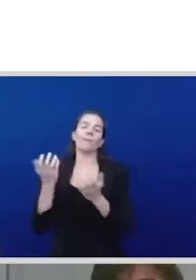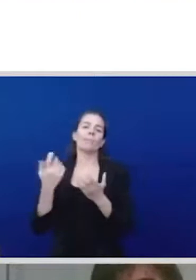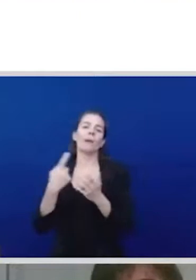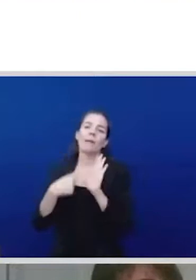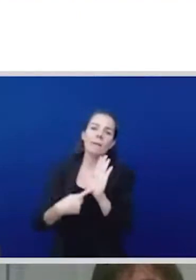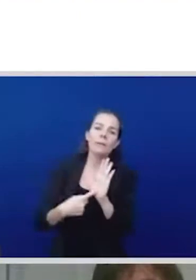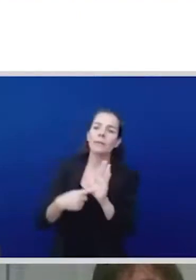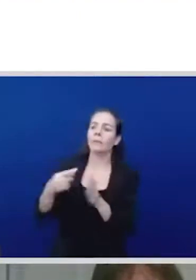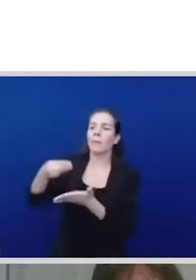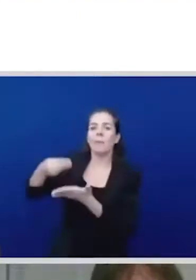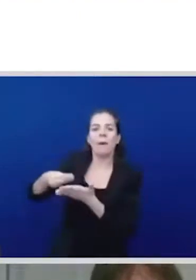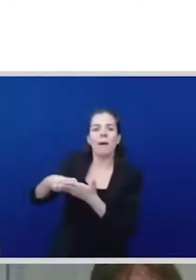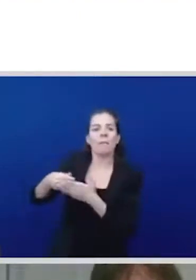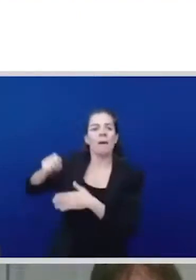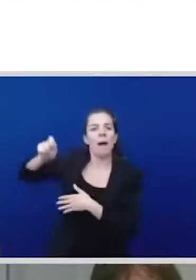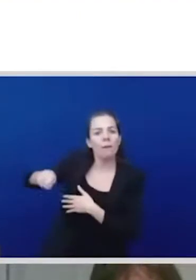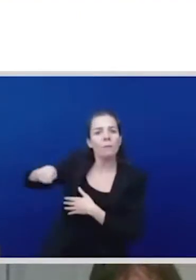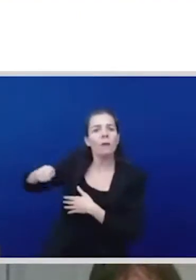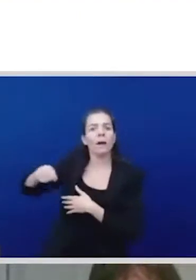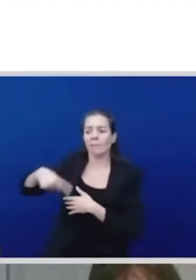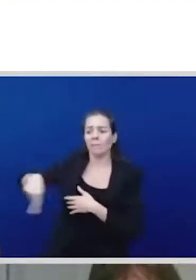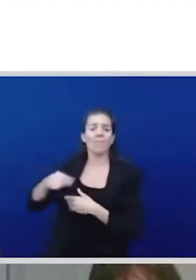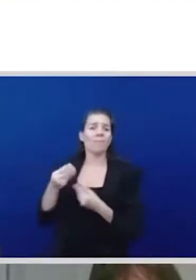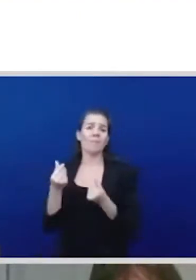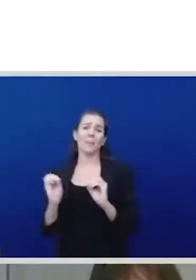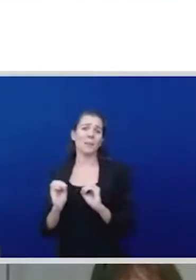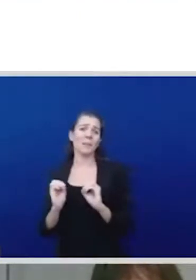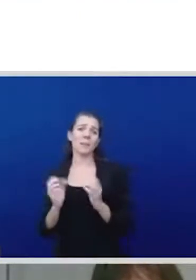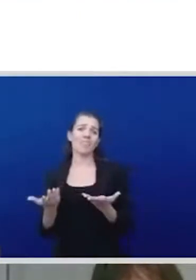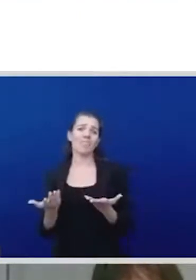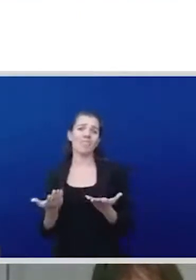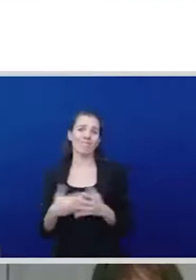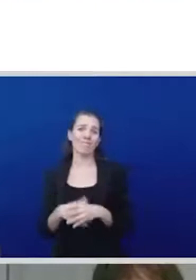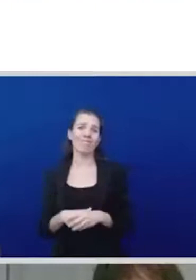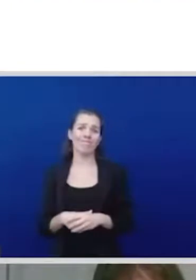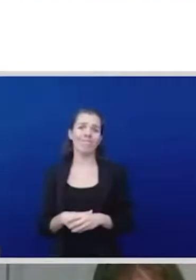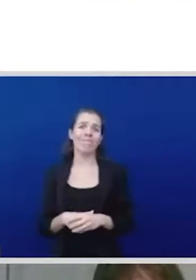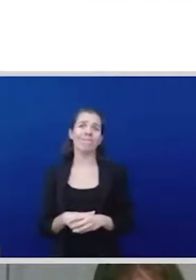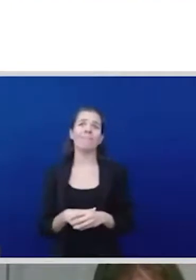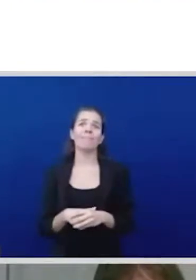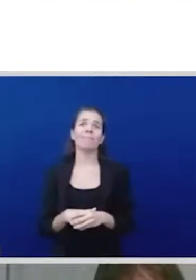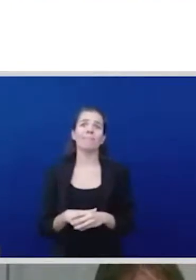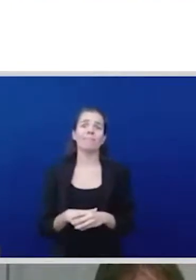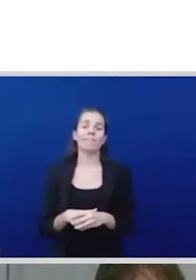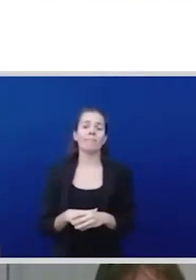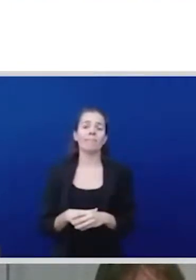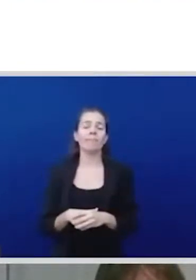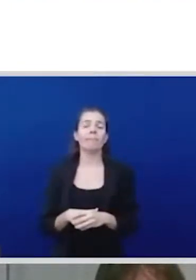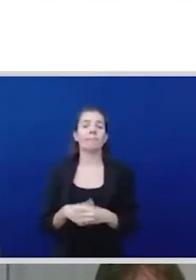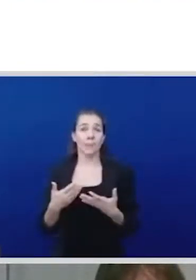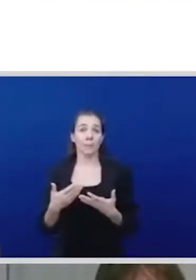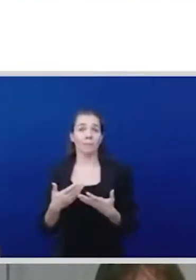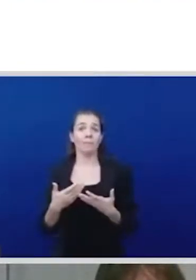continually like with fear me being at the table writing interventions into the UN but also looking at how we can